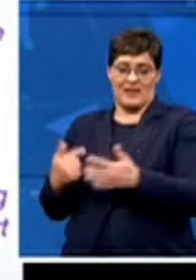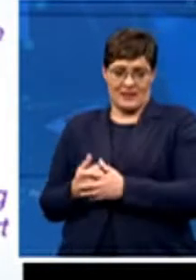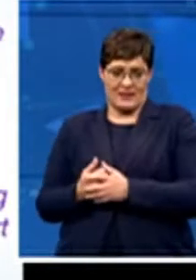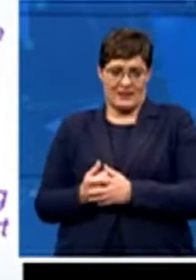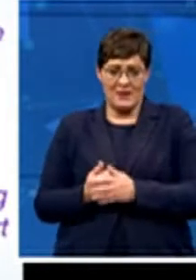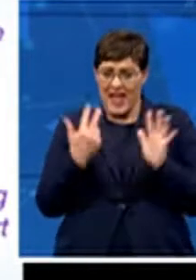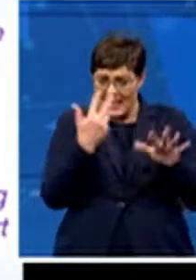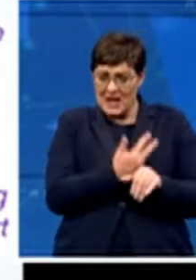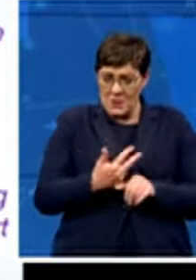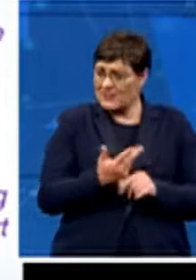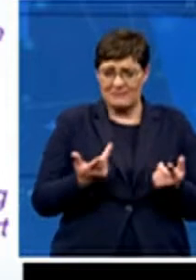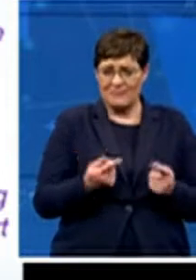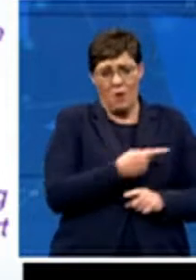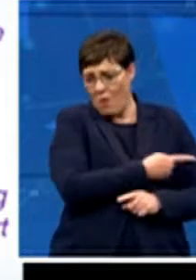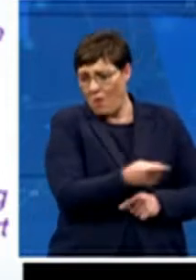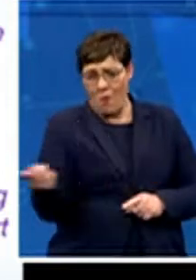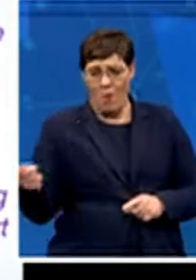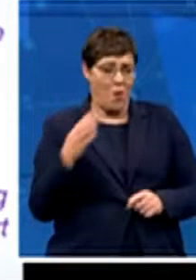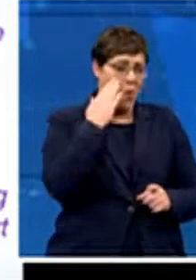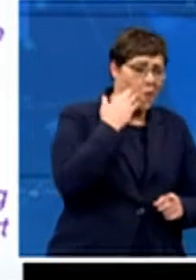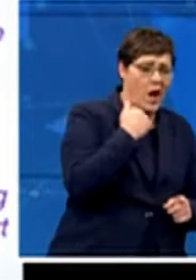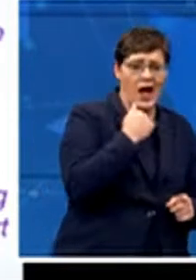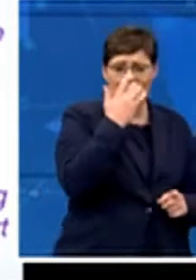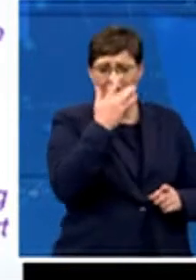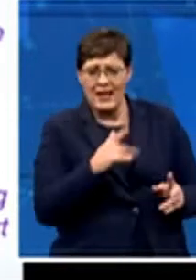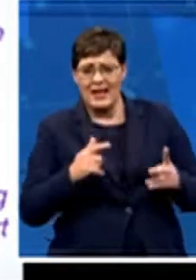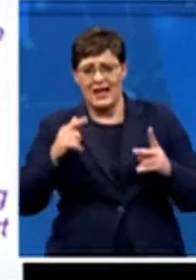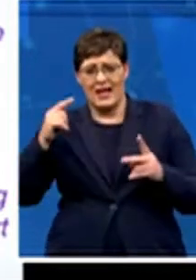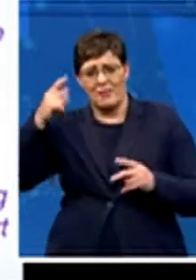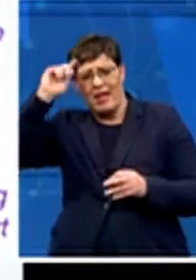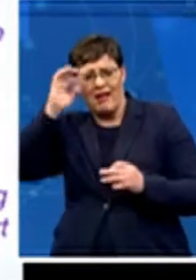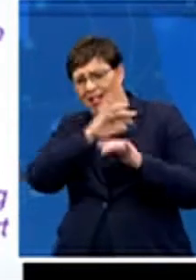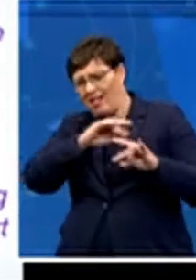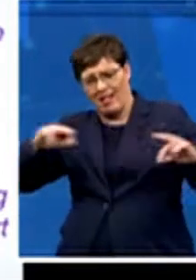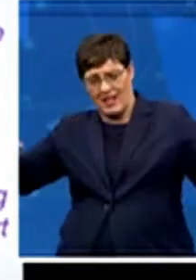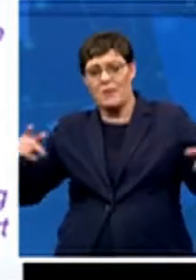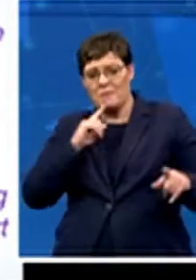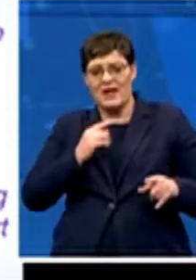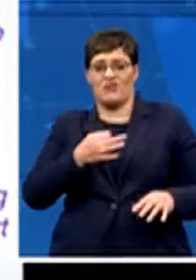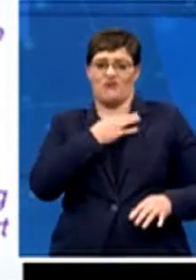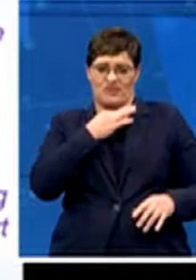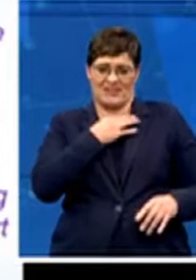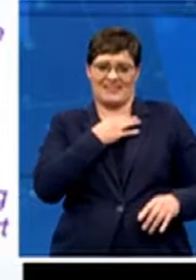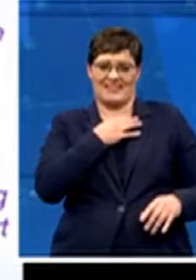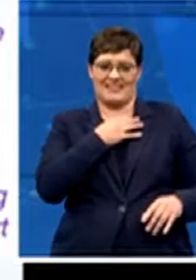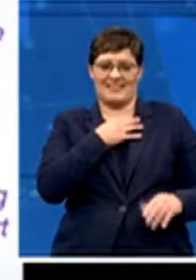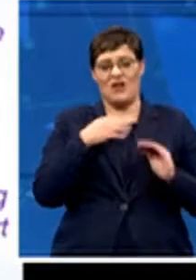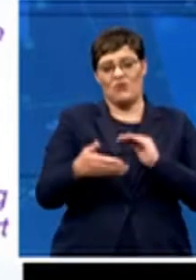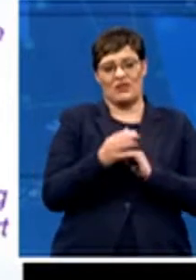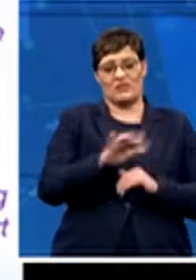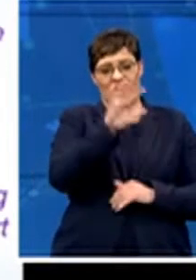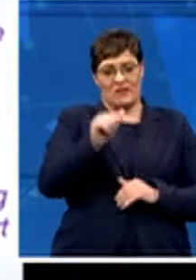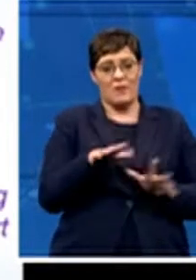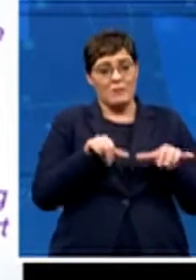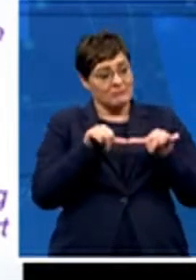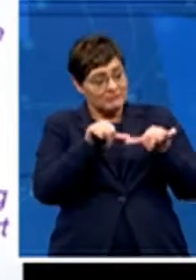our society is changing. And so that is perhaps a risk for Cricket South Africa in terms of keeping people within the